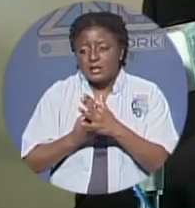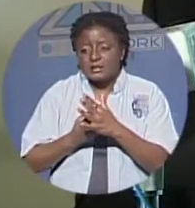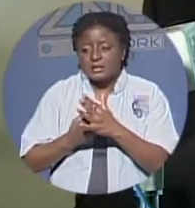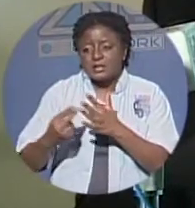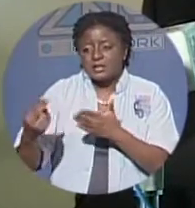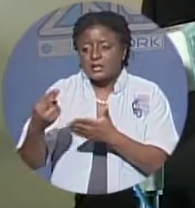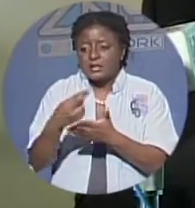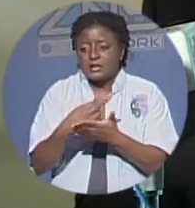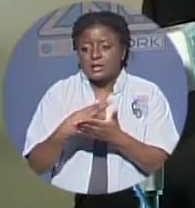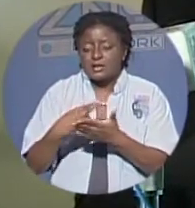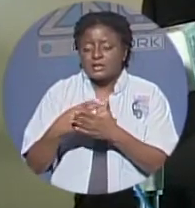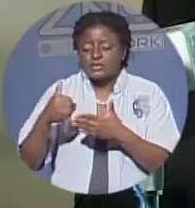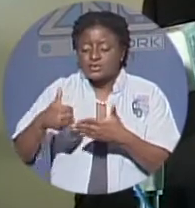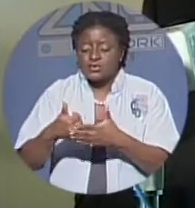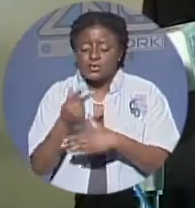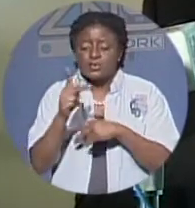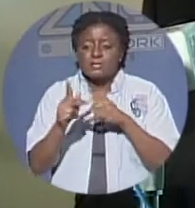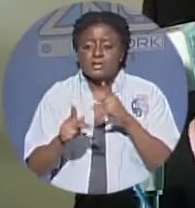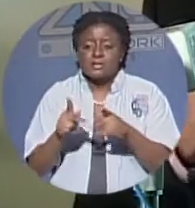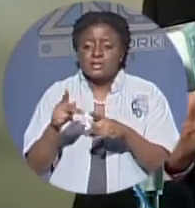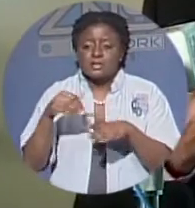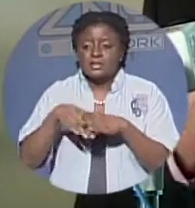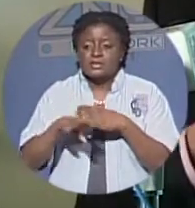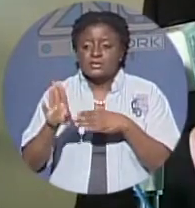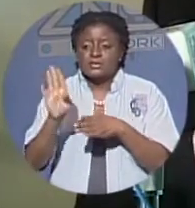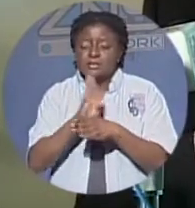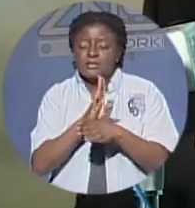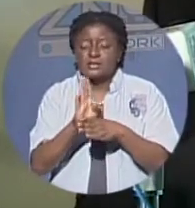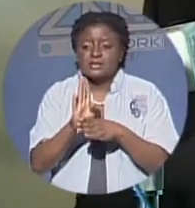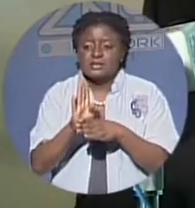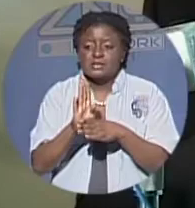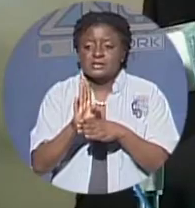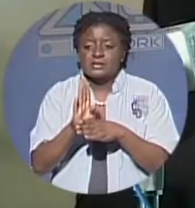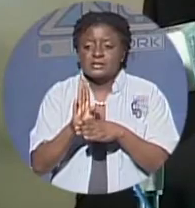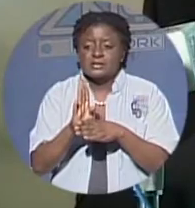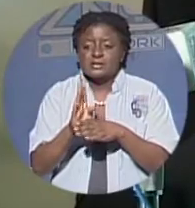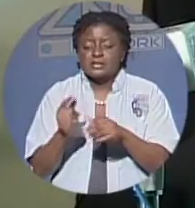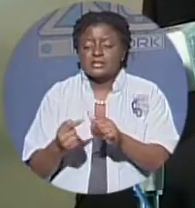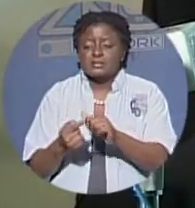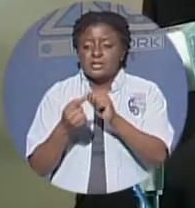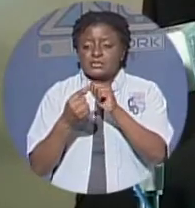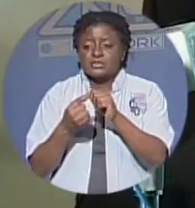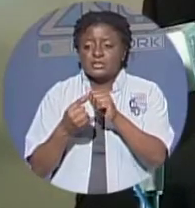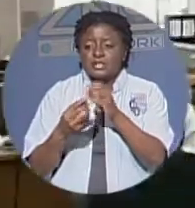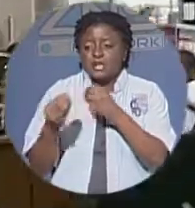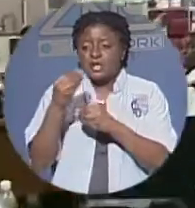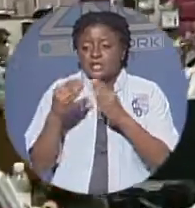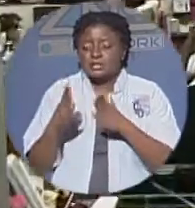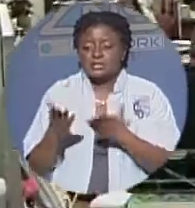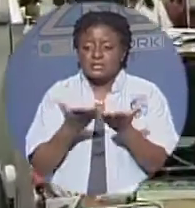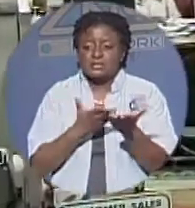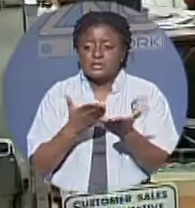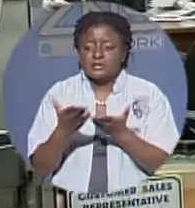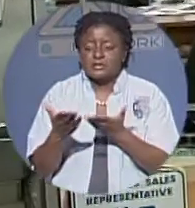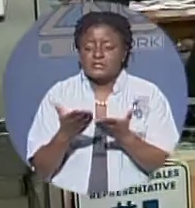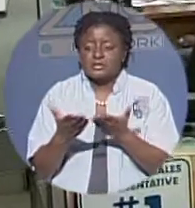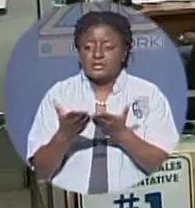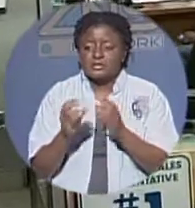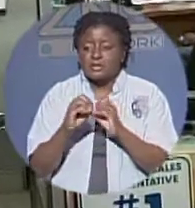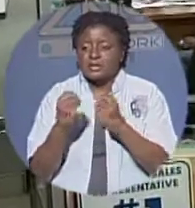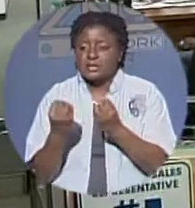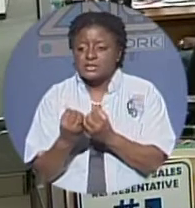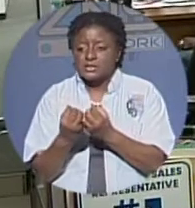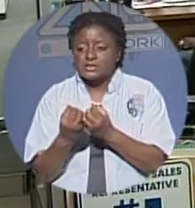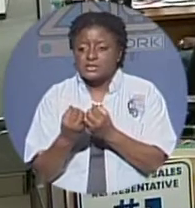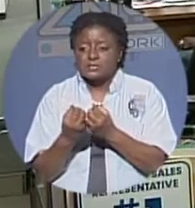people into the into the business in particular into our customer service and retail organization houston confirmed